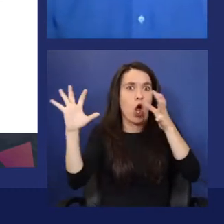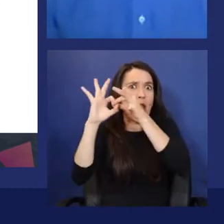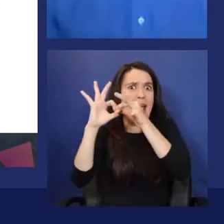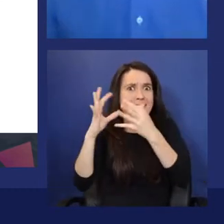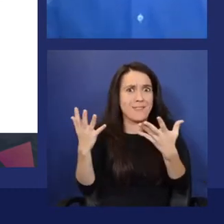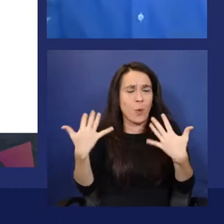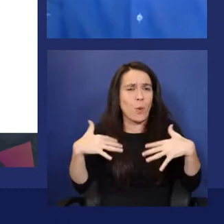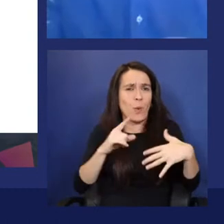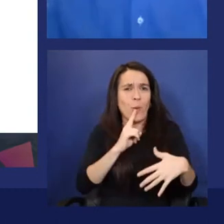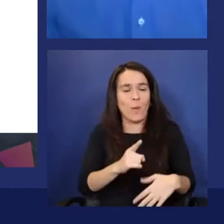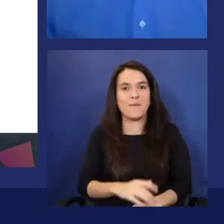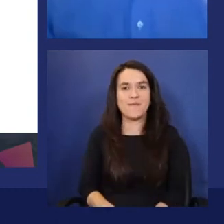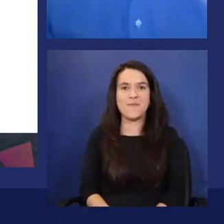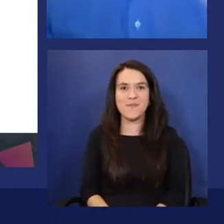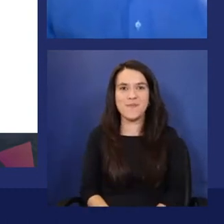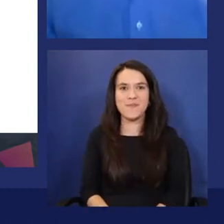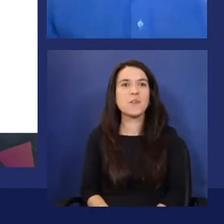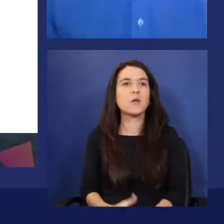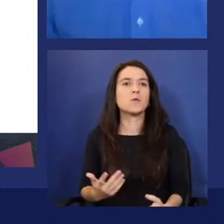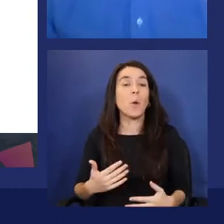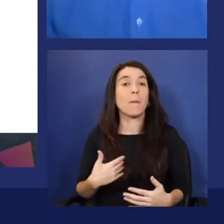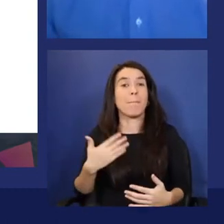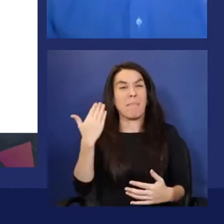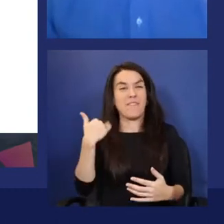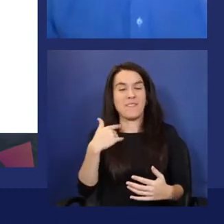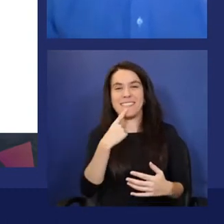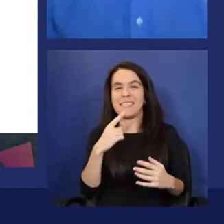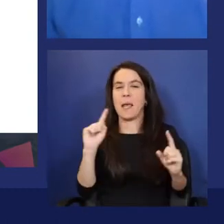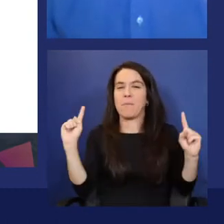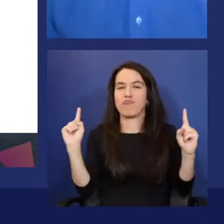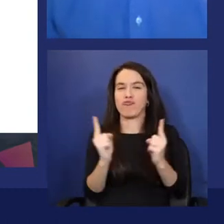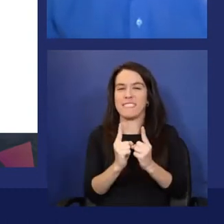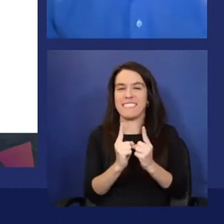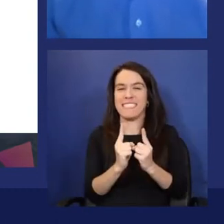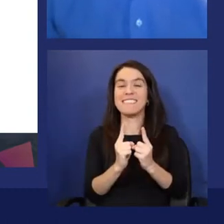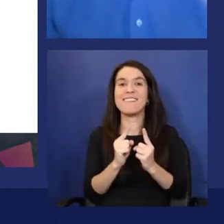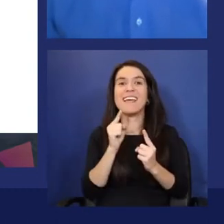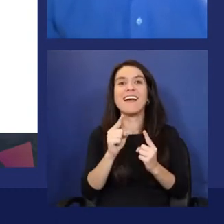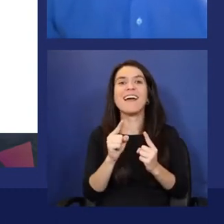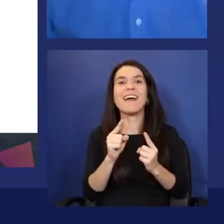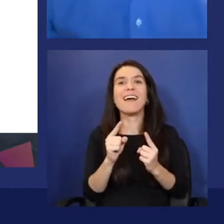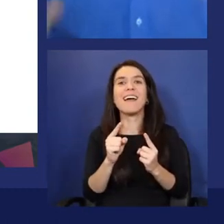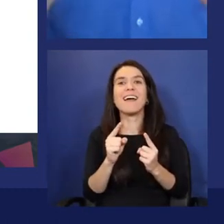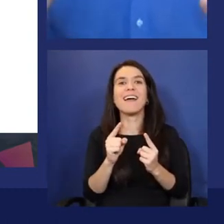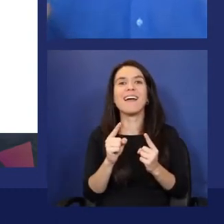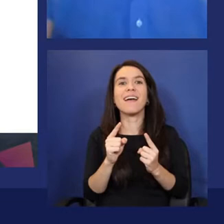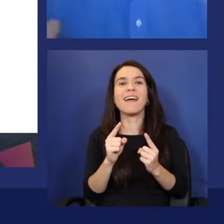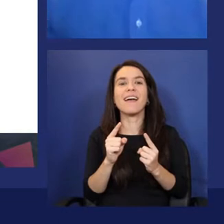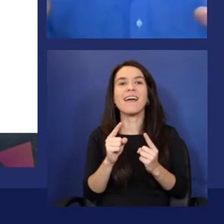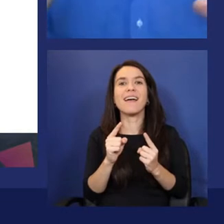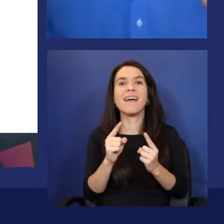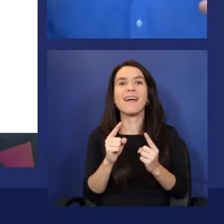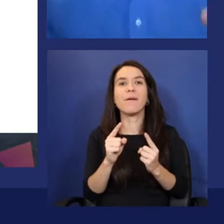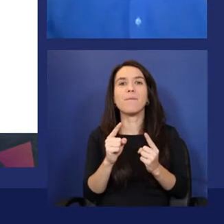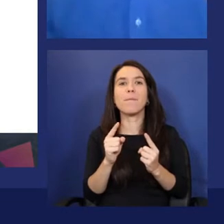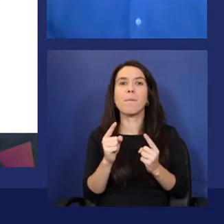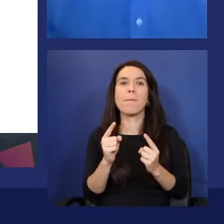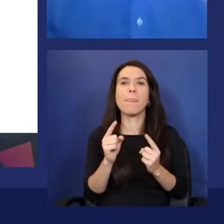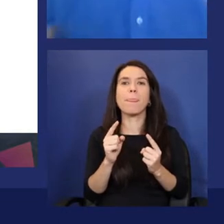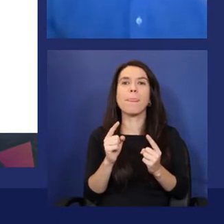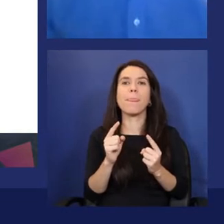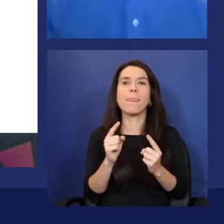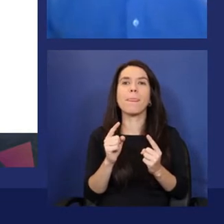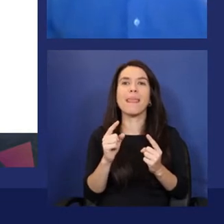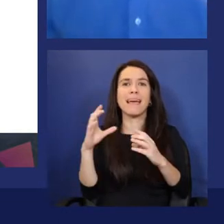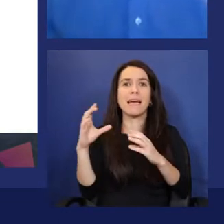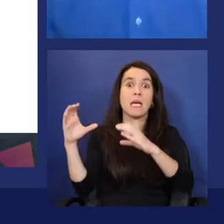As I briefly mentioned before, it's not that lightweight. So, you know, wearing it